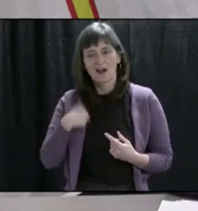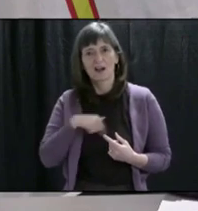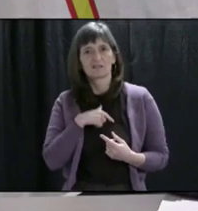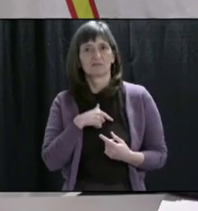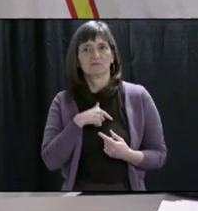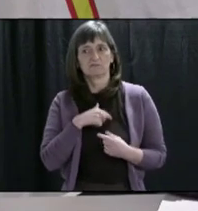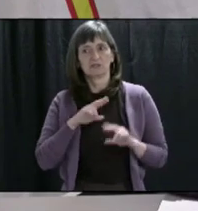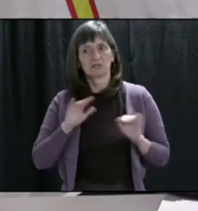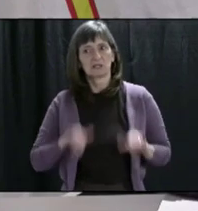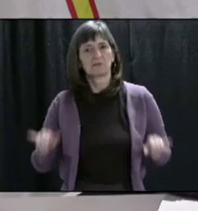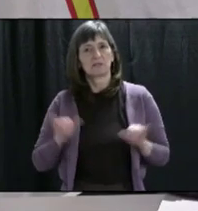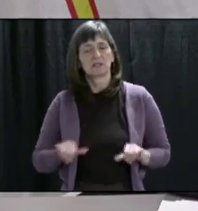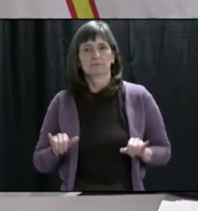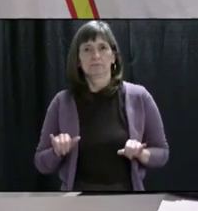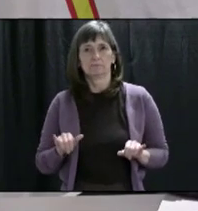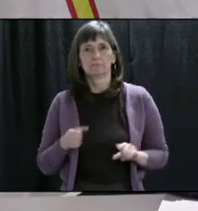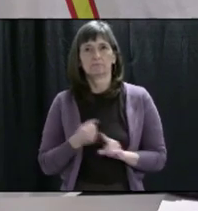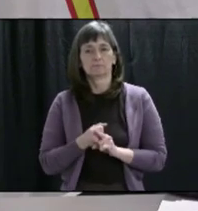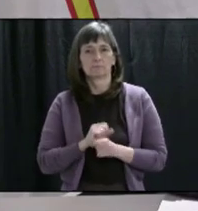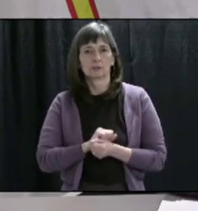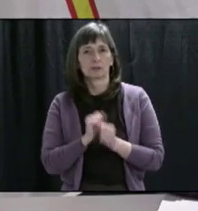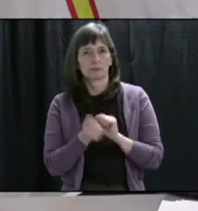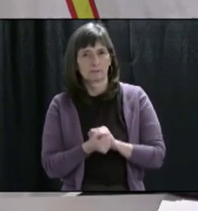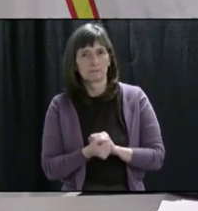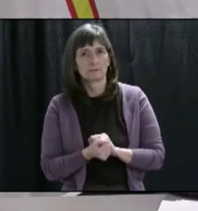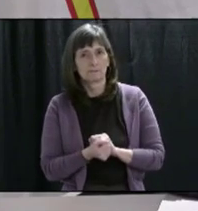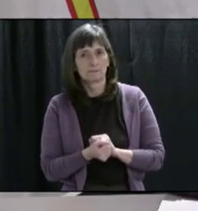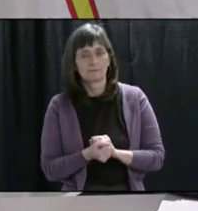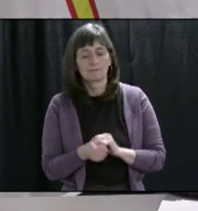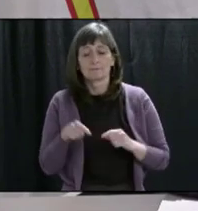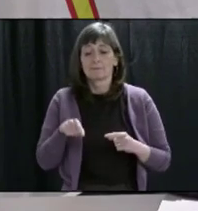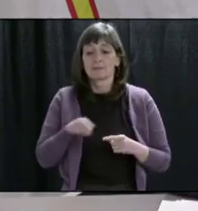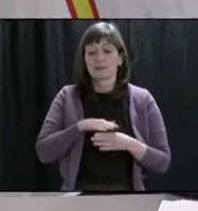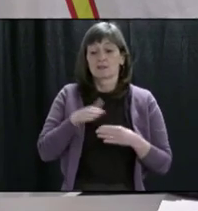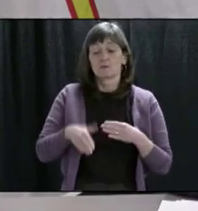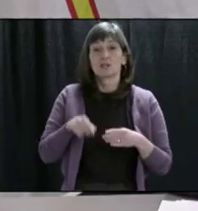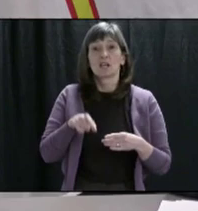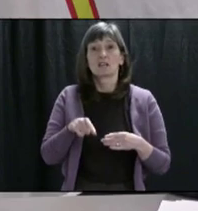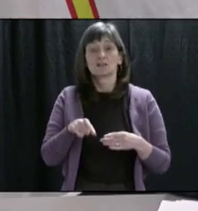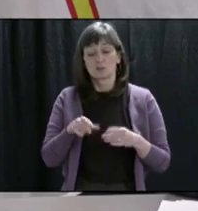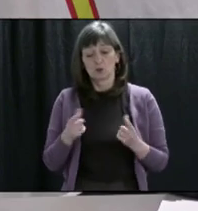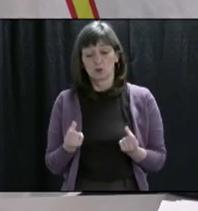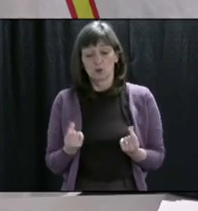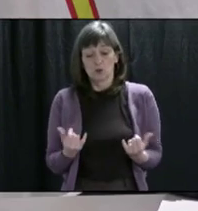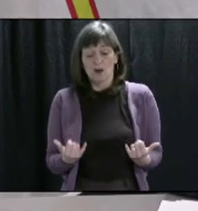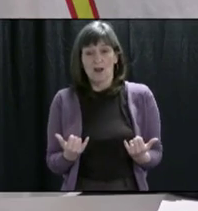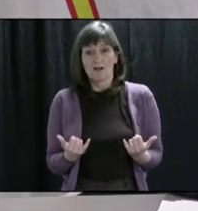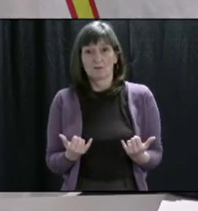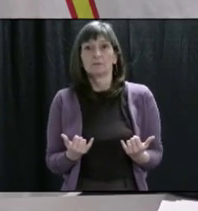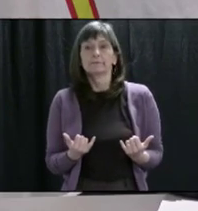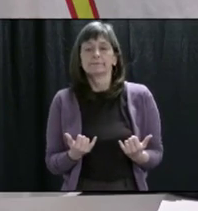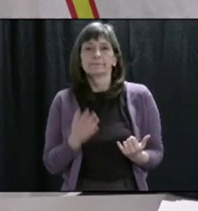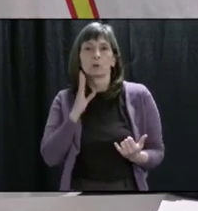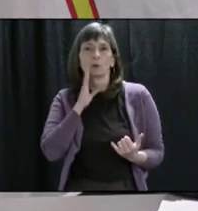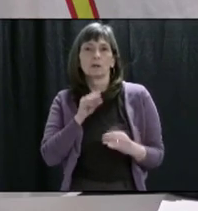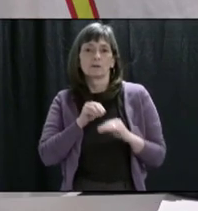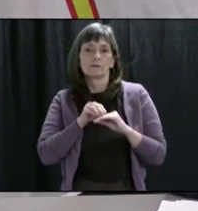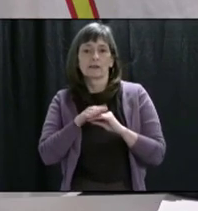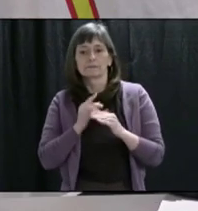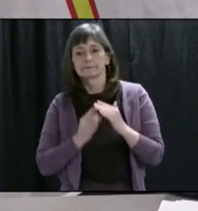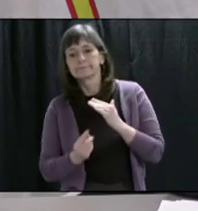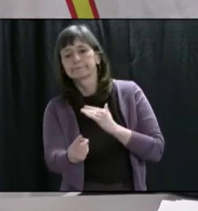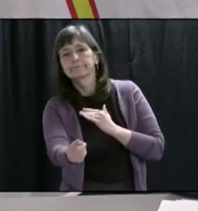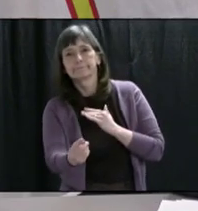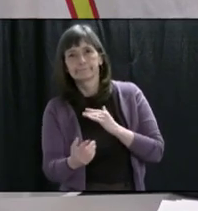And now more than ever, we have to realize that our actions this weekend and beyond will determine our future. The decisions we